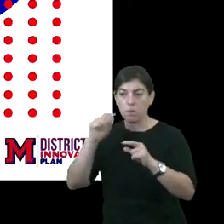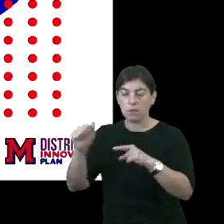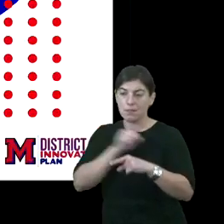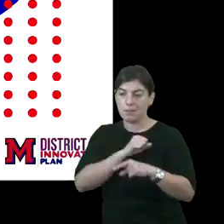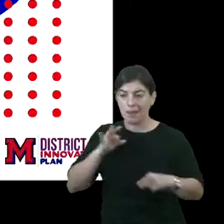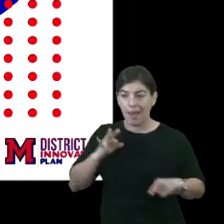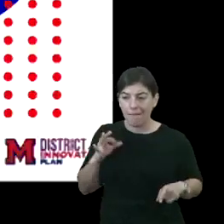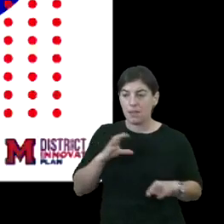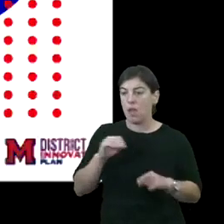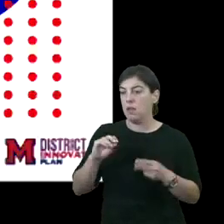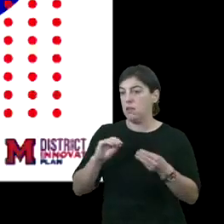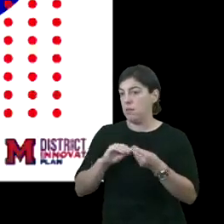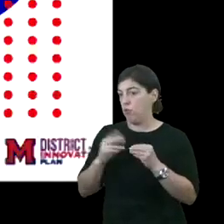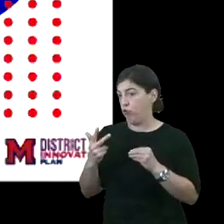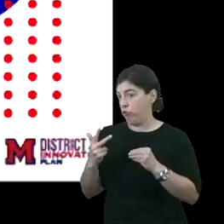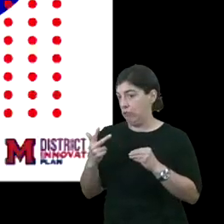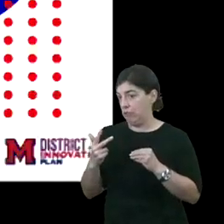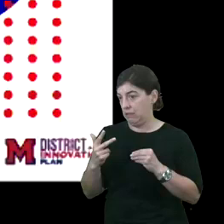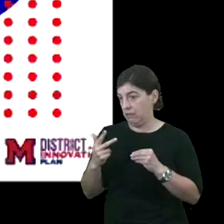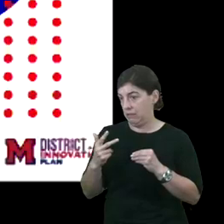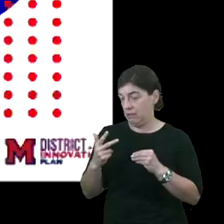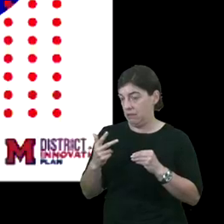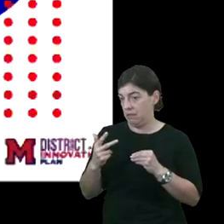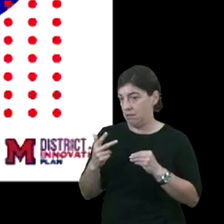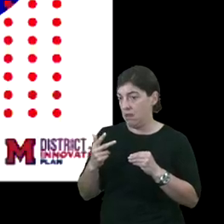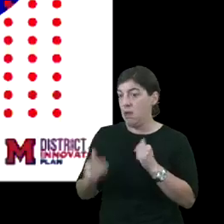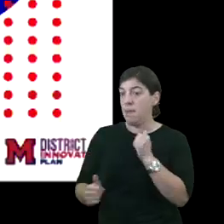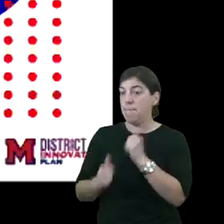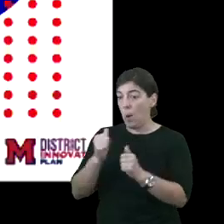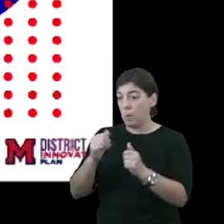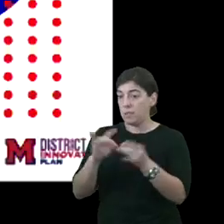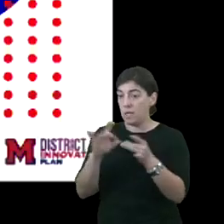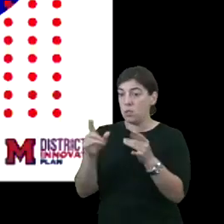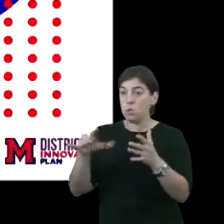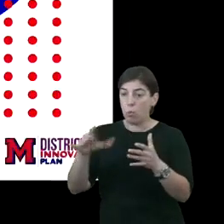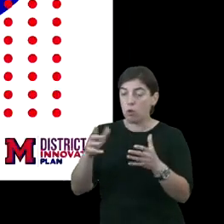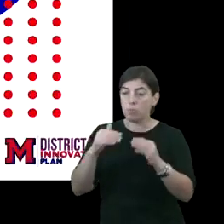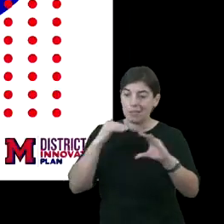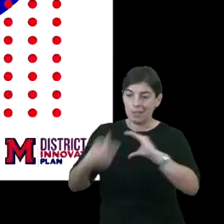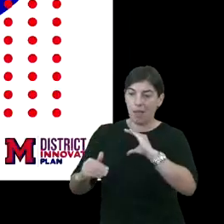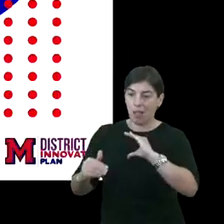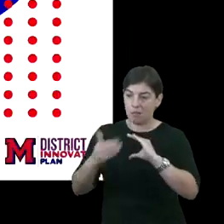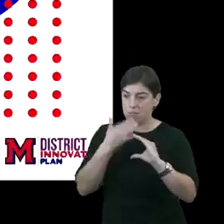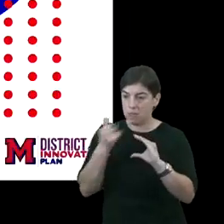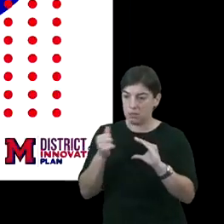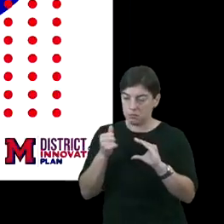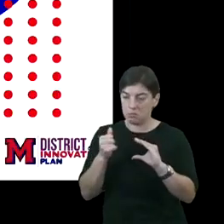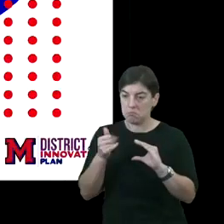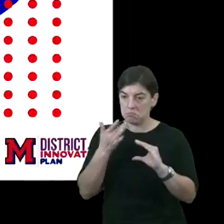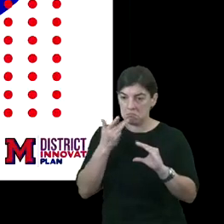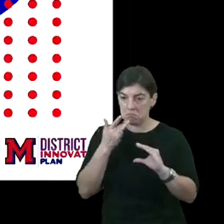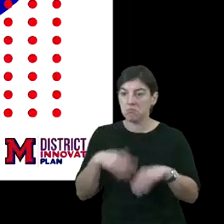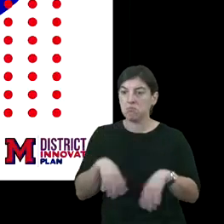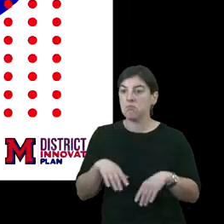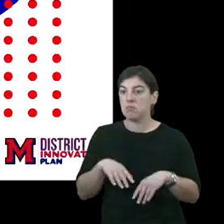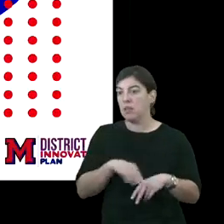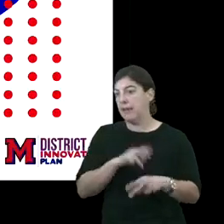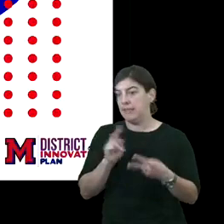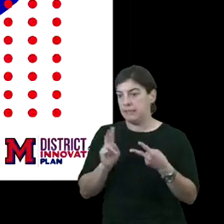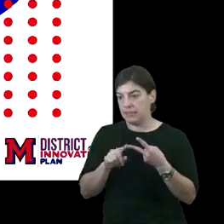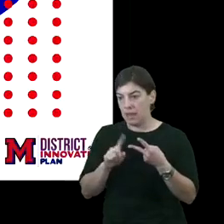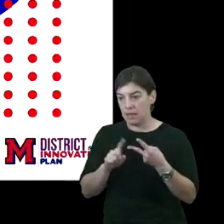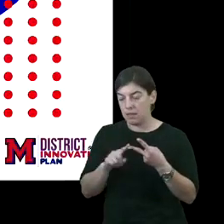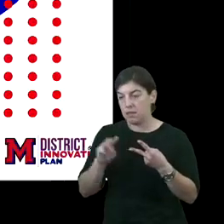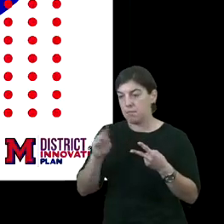and for number three. Most are saying if you would like to be emailed and second, of course,